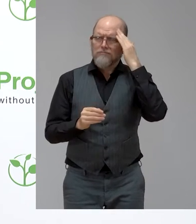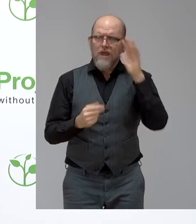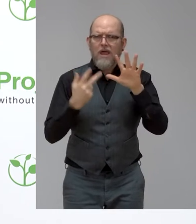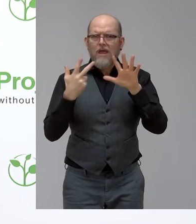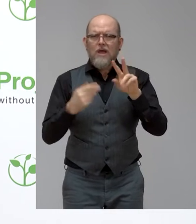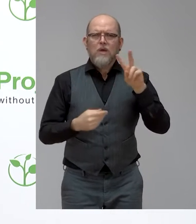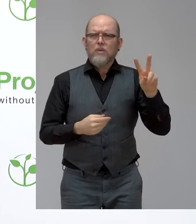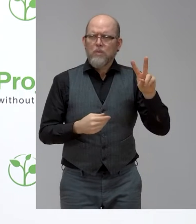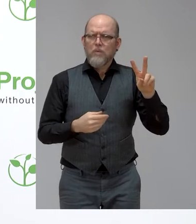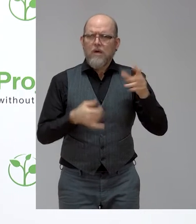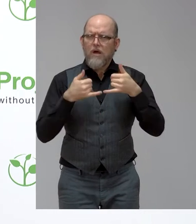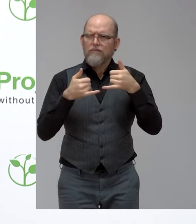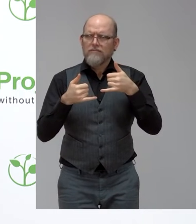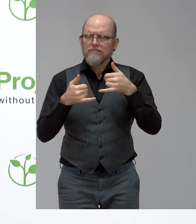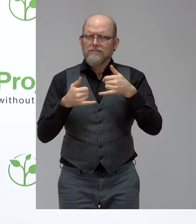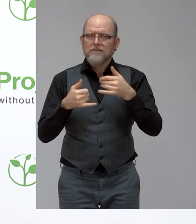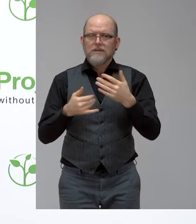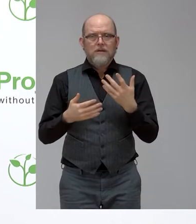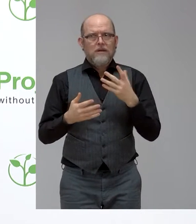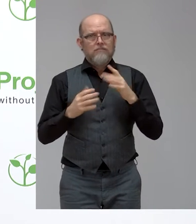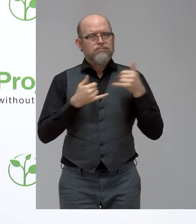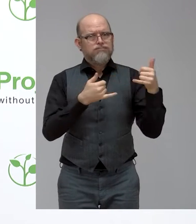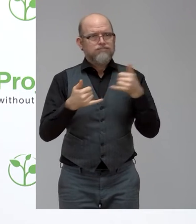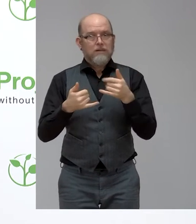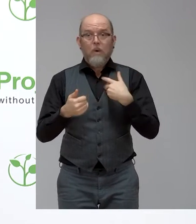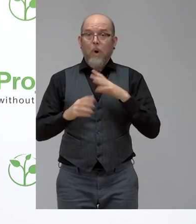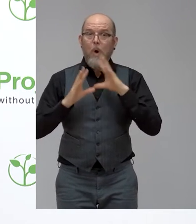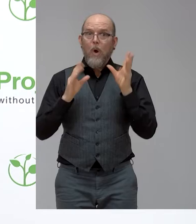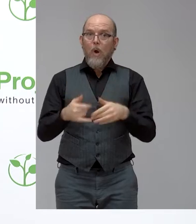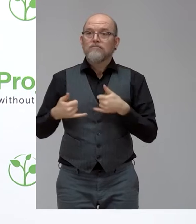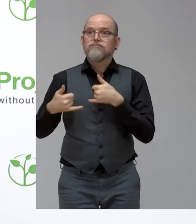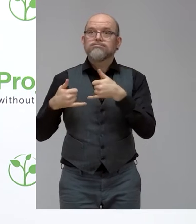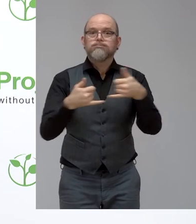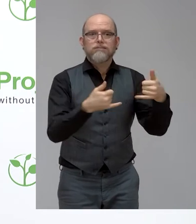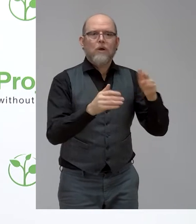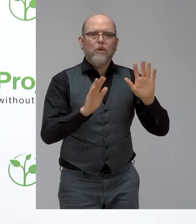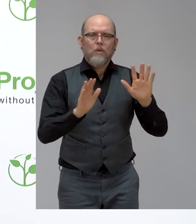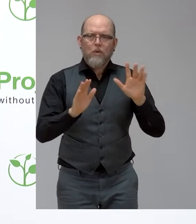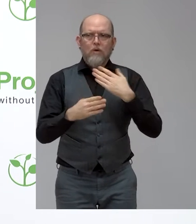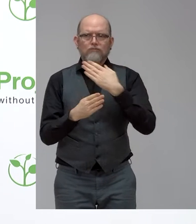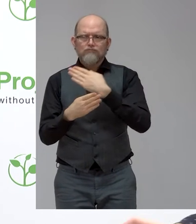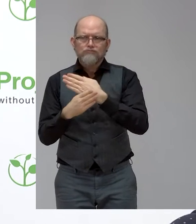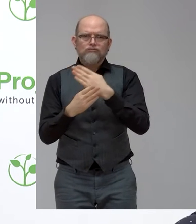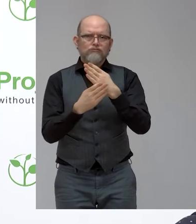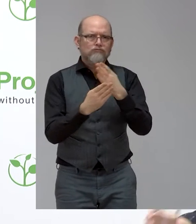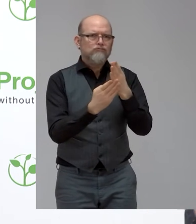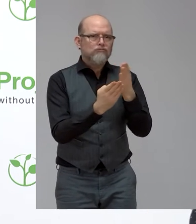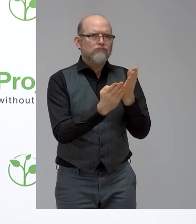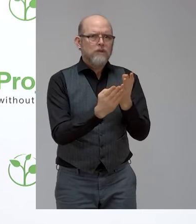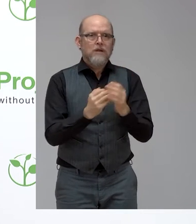the highlight of the physical Zero Project Conference each year. Out of the 475